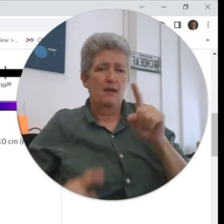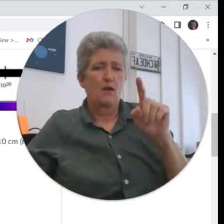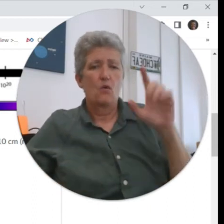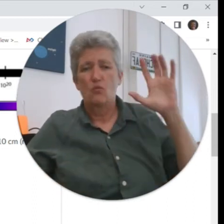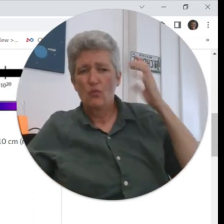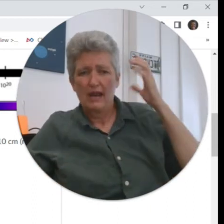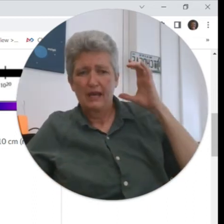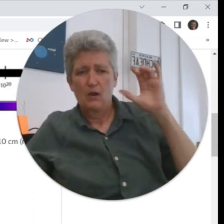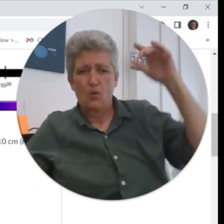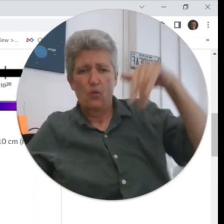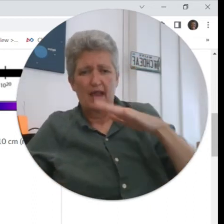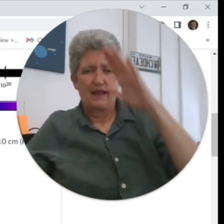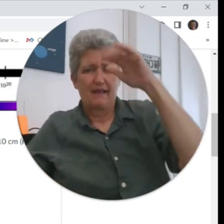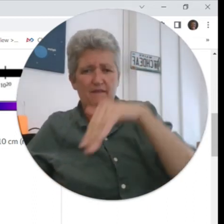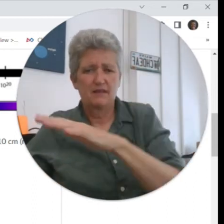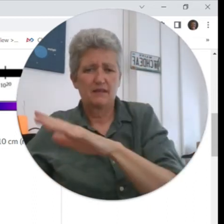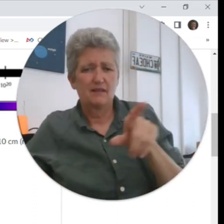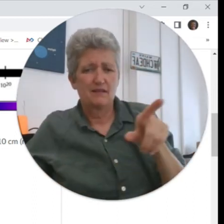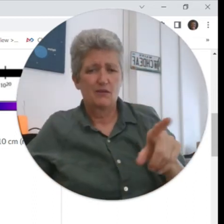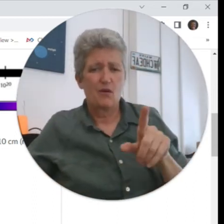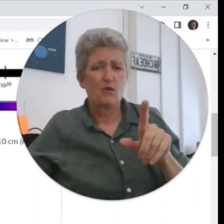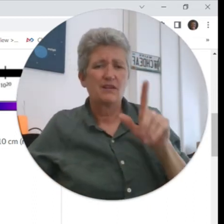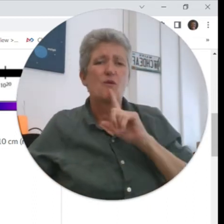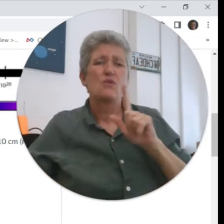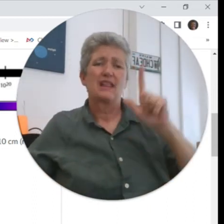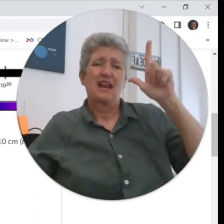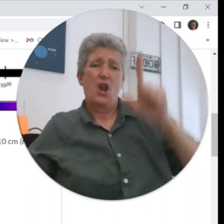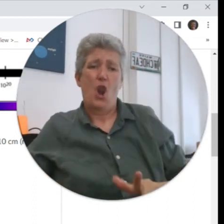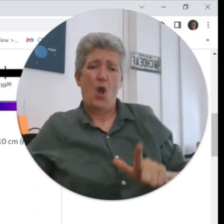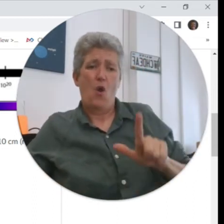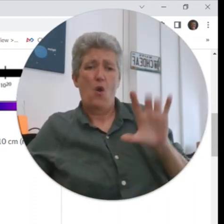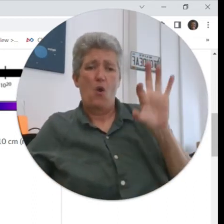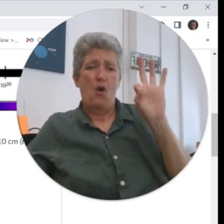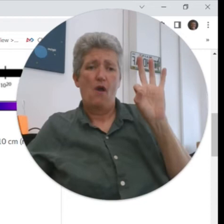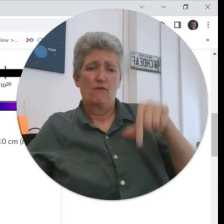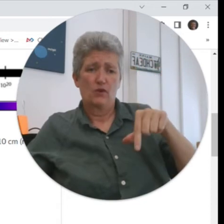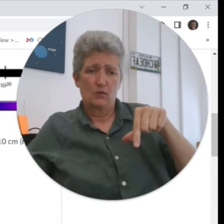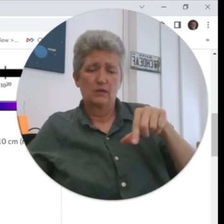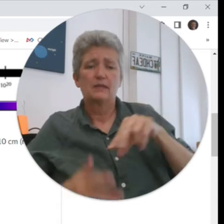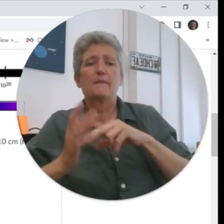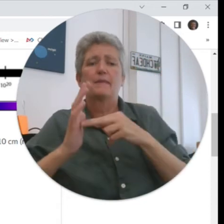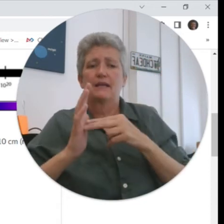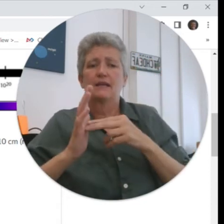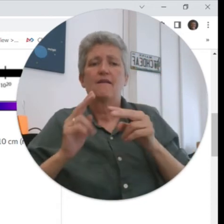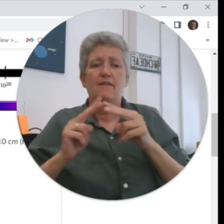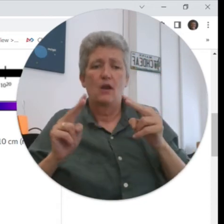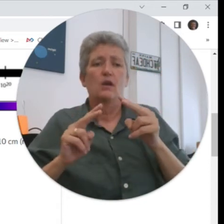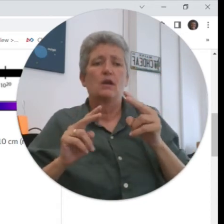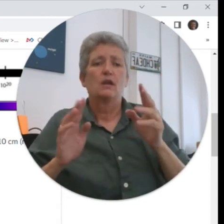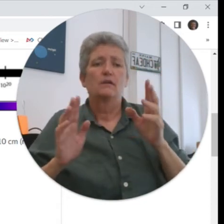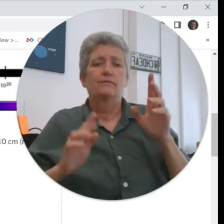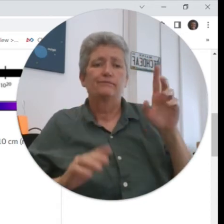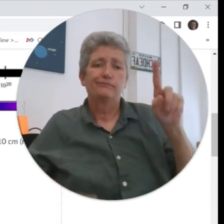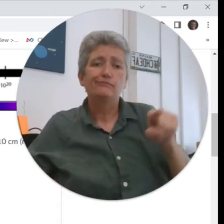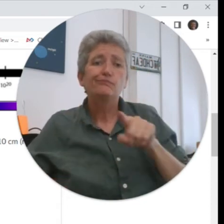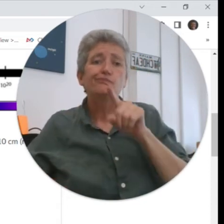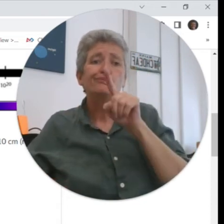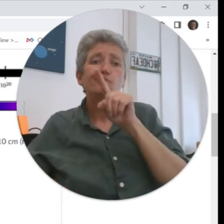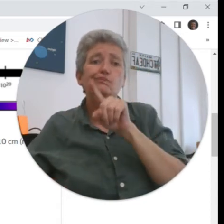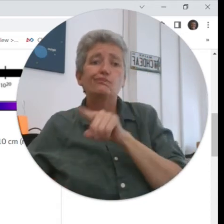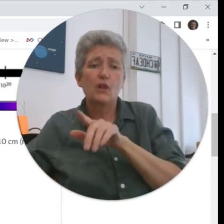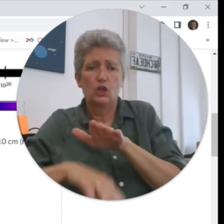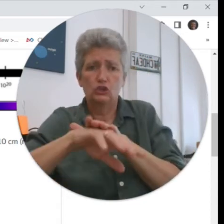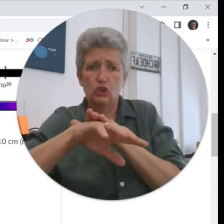so first I want to look at radio waves it's a really low frequency